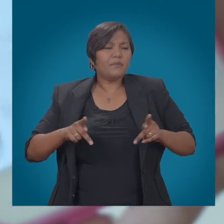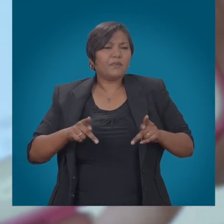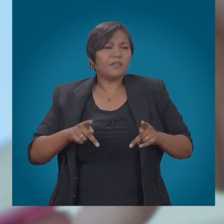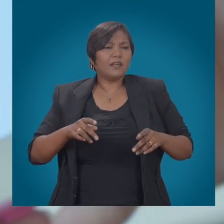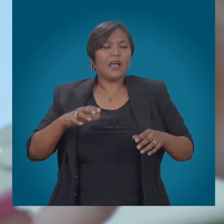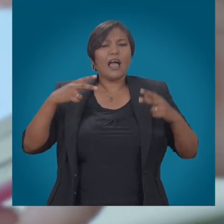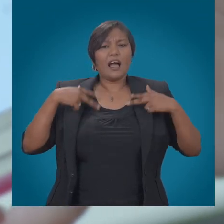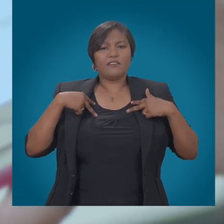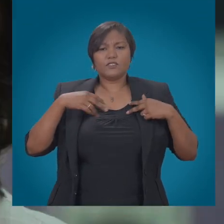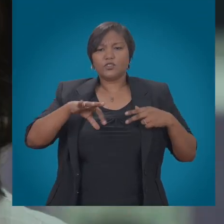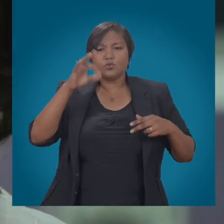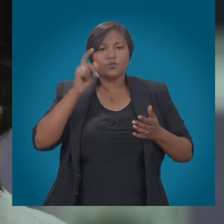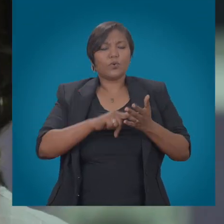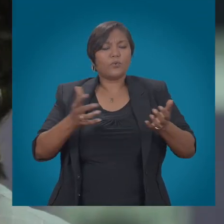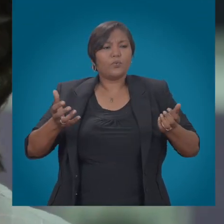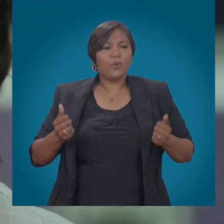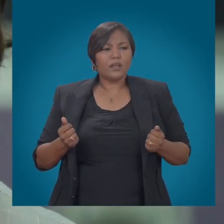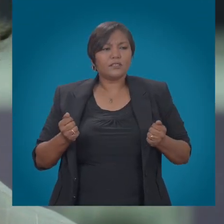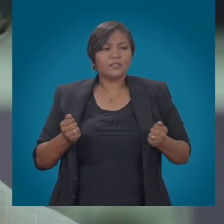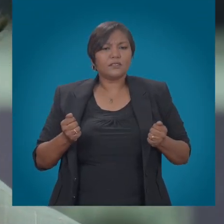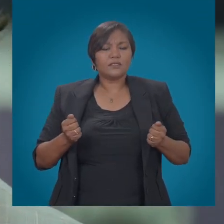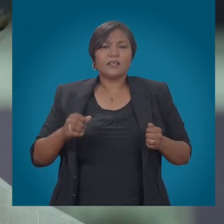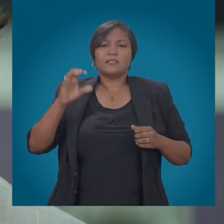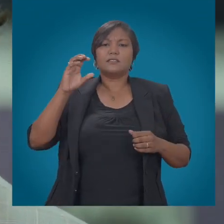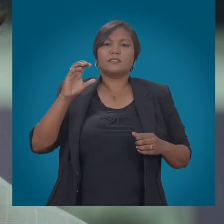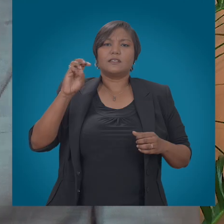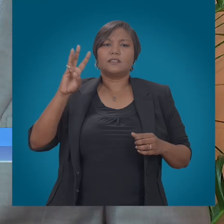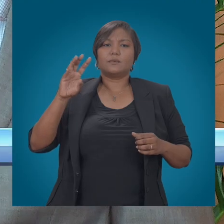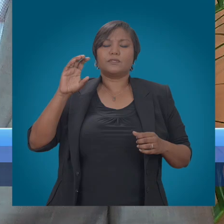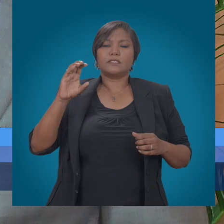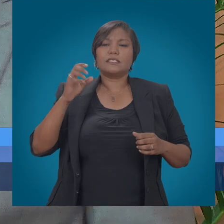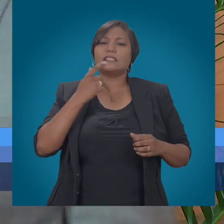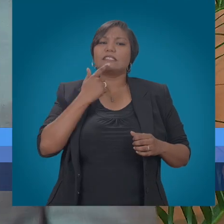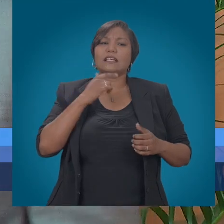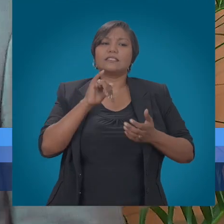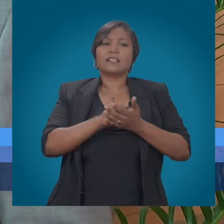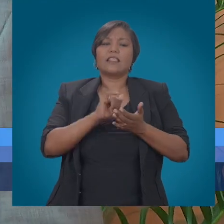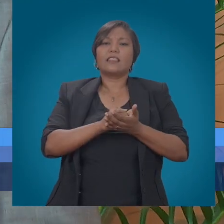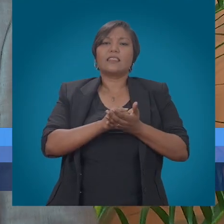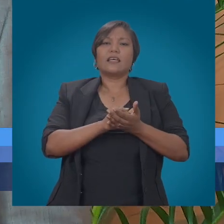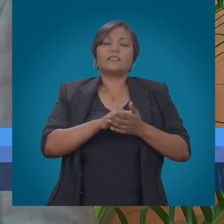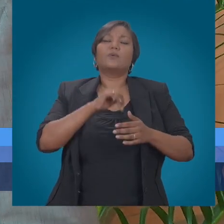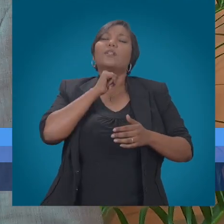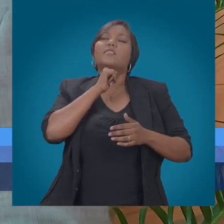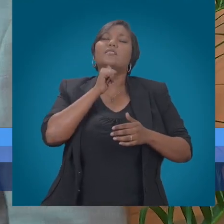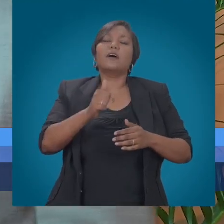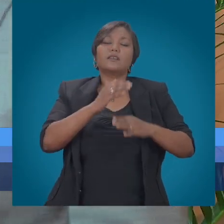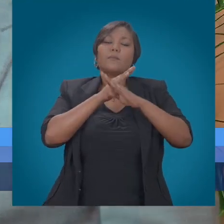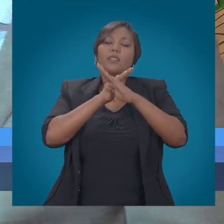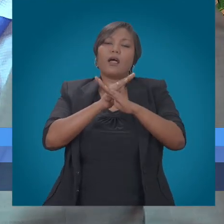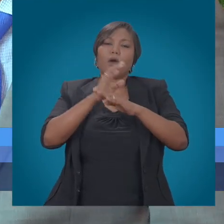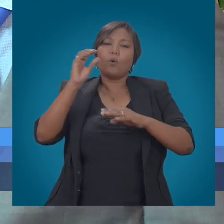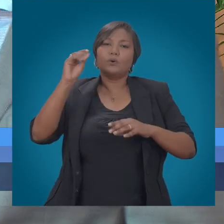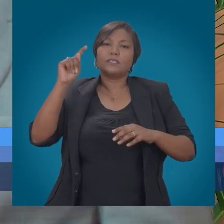could ultimately provide some resolution to this complex issue. You know CWC has taken the position that it will not throttle or block your